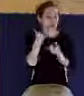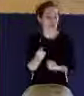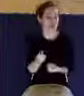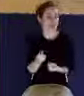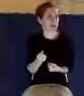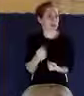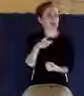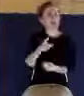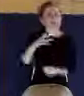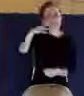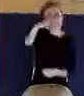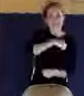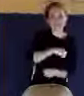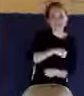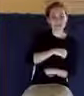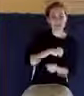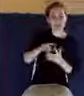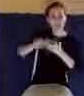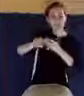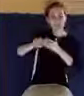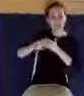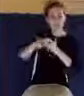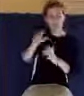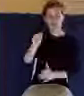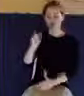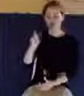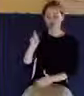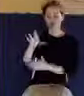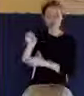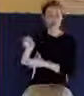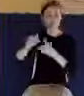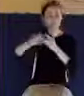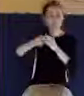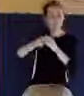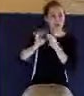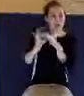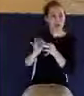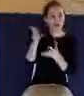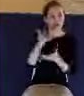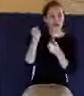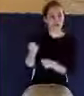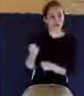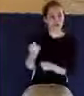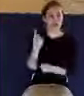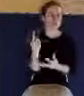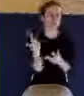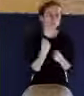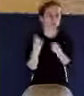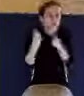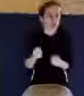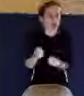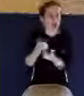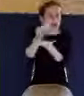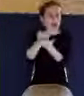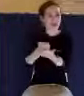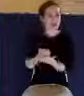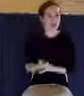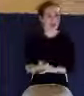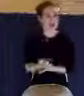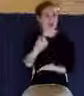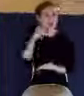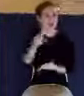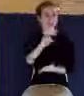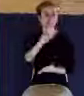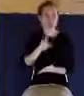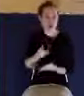assurance. Because let me tell you one of the great sources of assurance, one of the strongest evidences of true salvation is that you